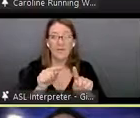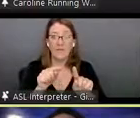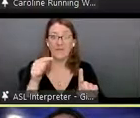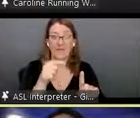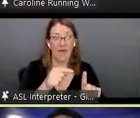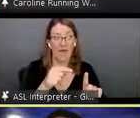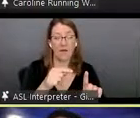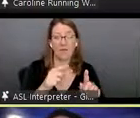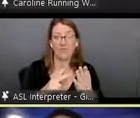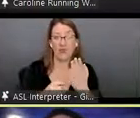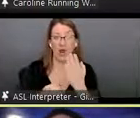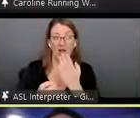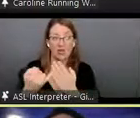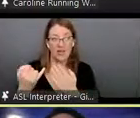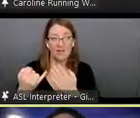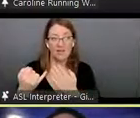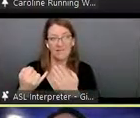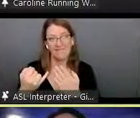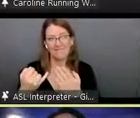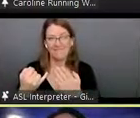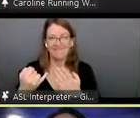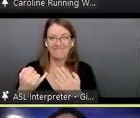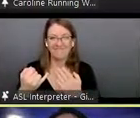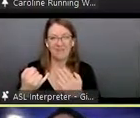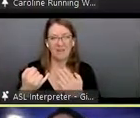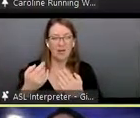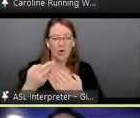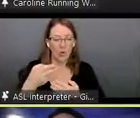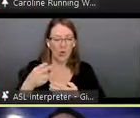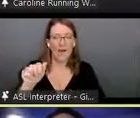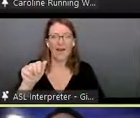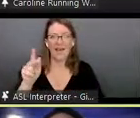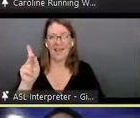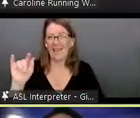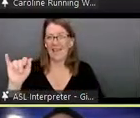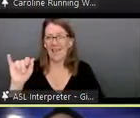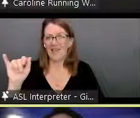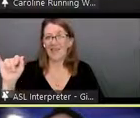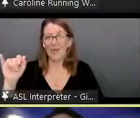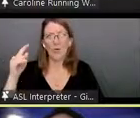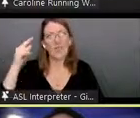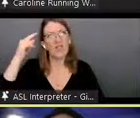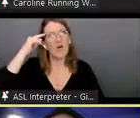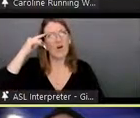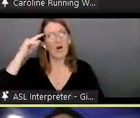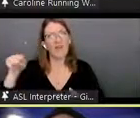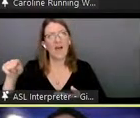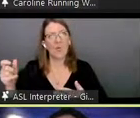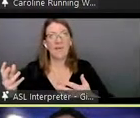imagined it as part of a broader suite of